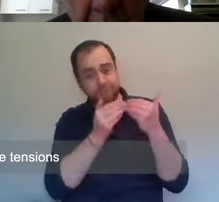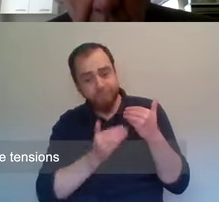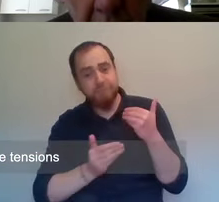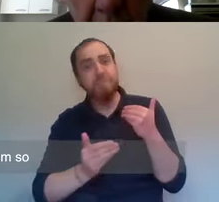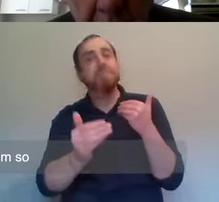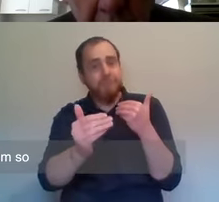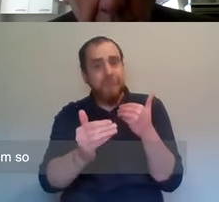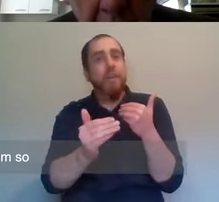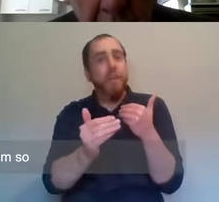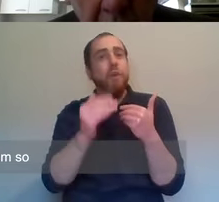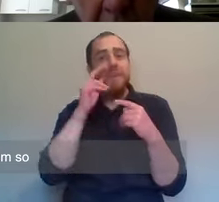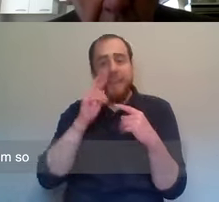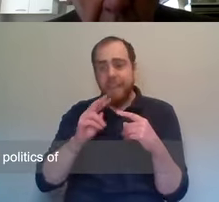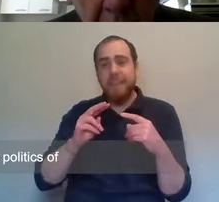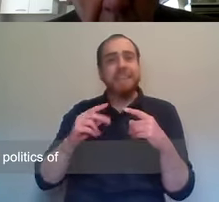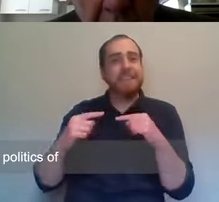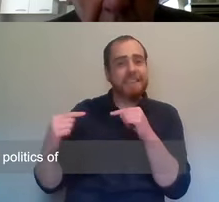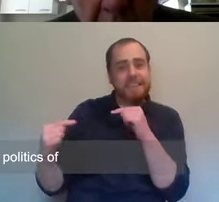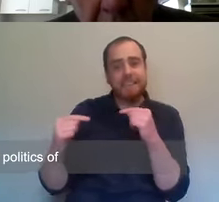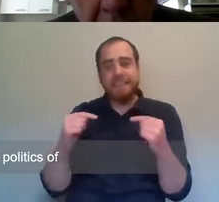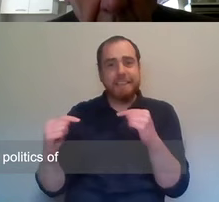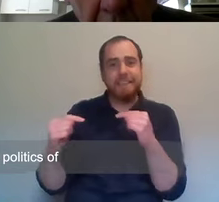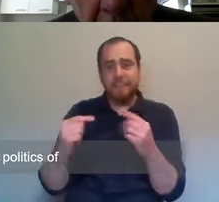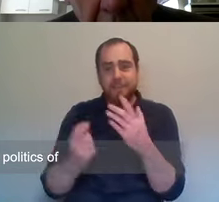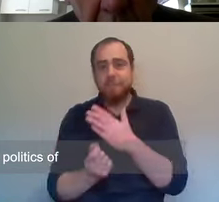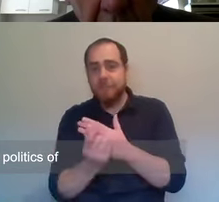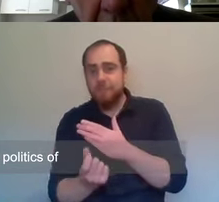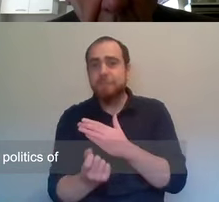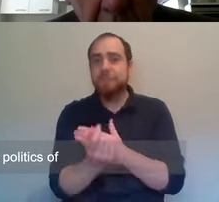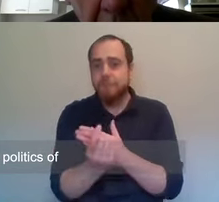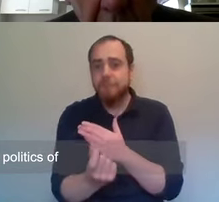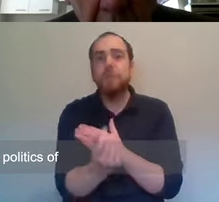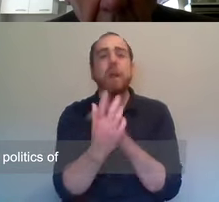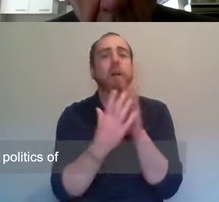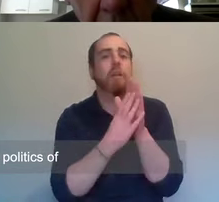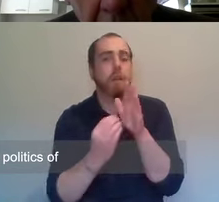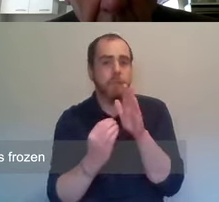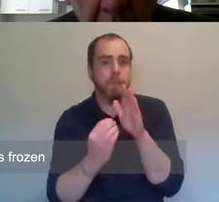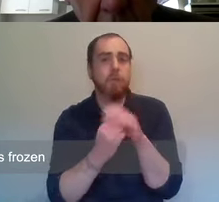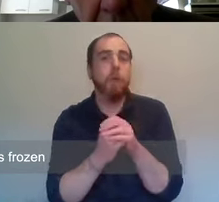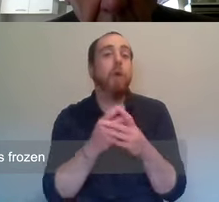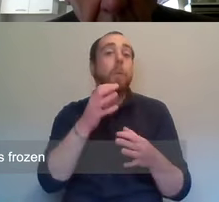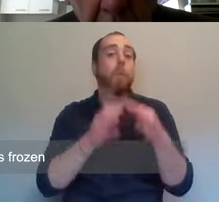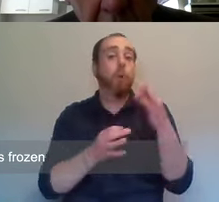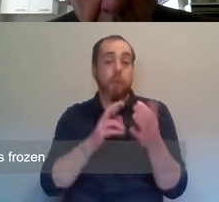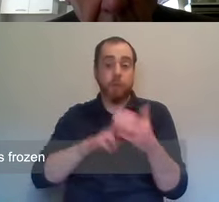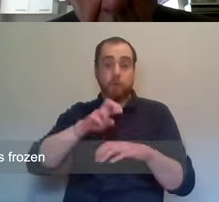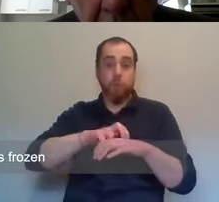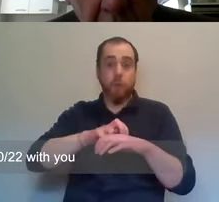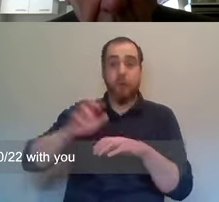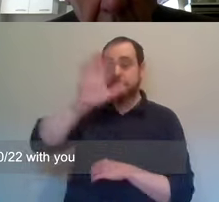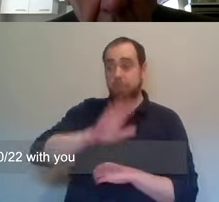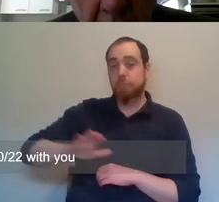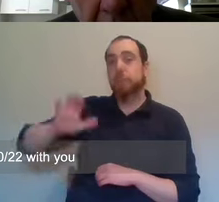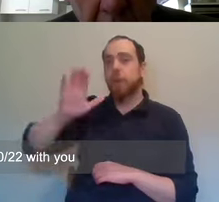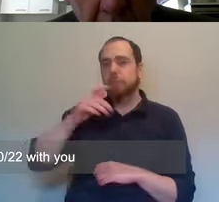tensions exist between them. So for example, I think the politics of Northern Ireland was frozen to